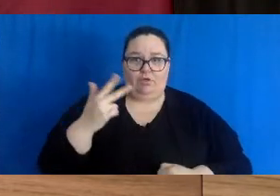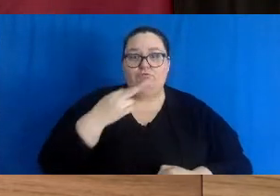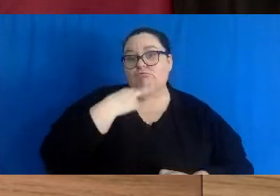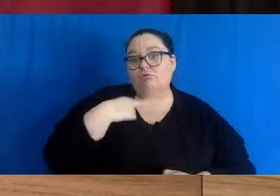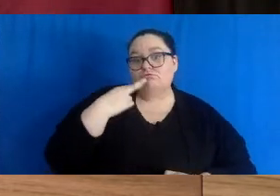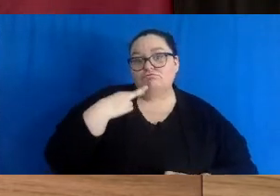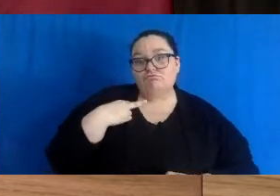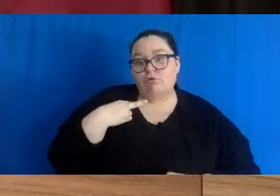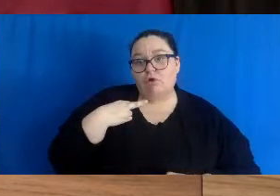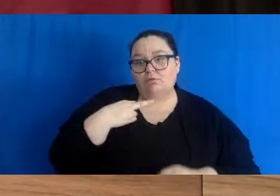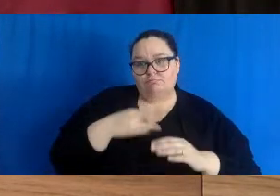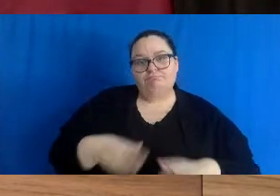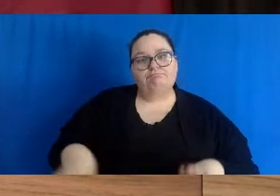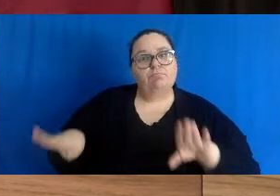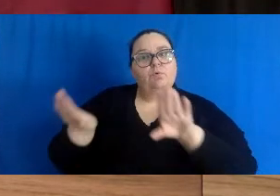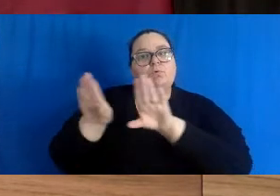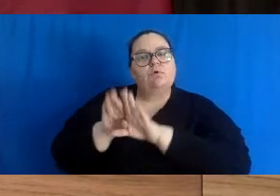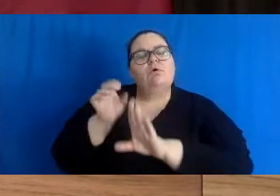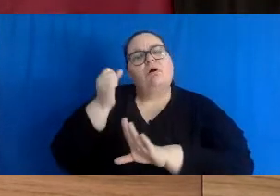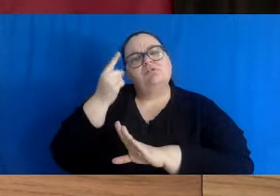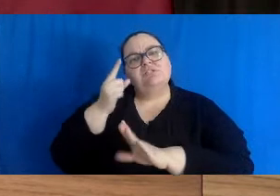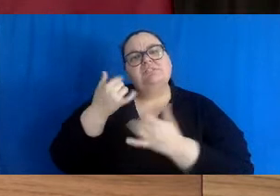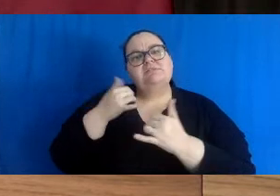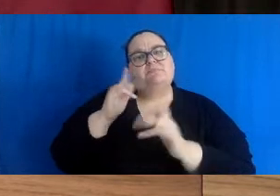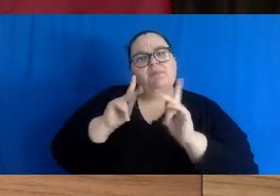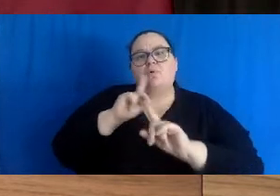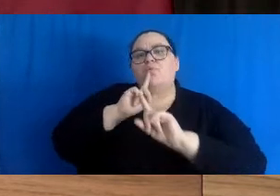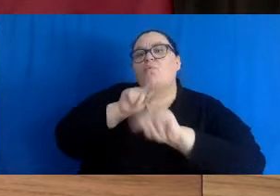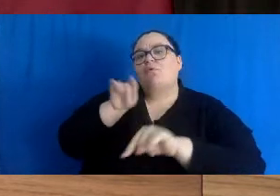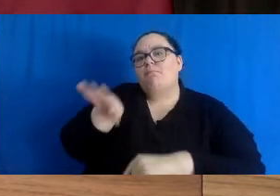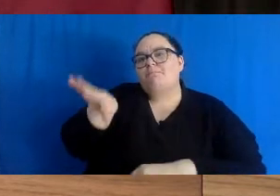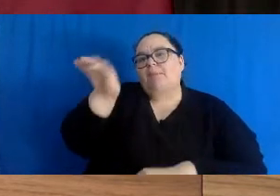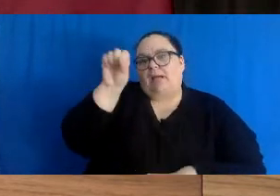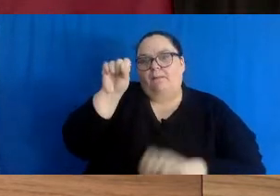will be limited to takeout and delivery only.